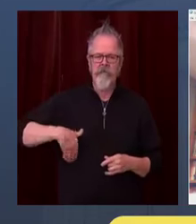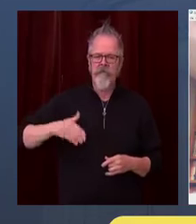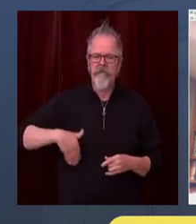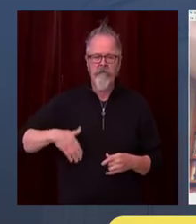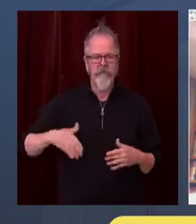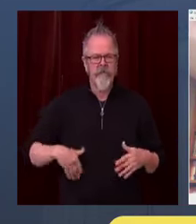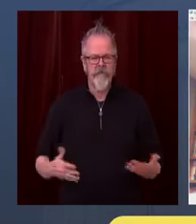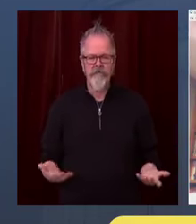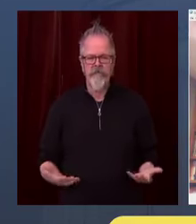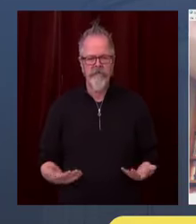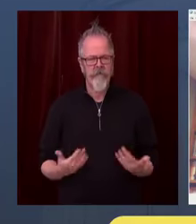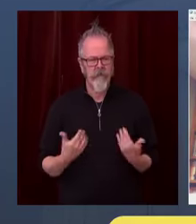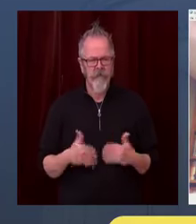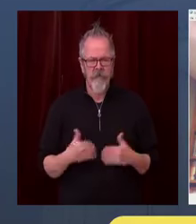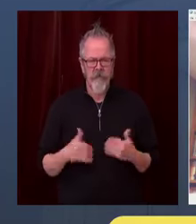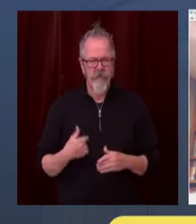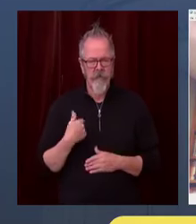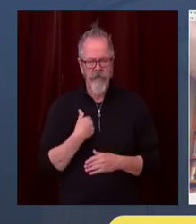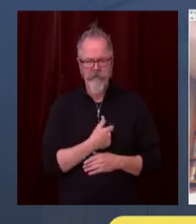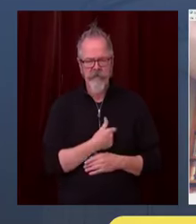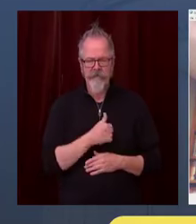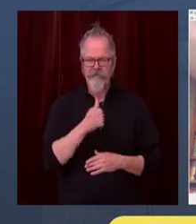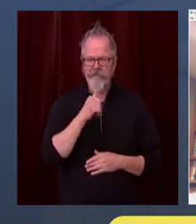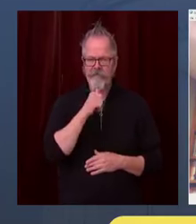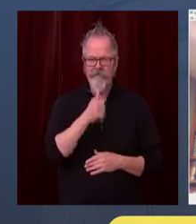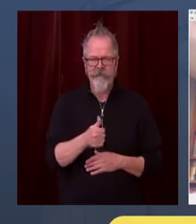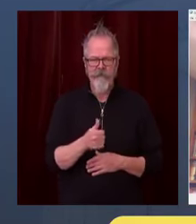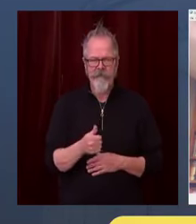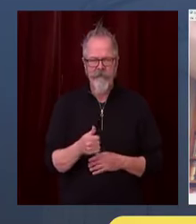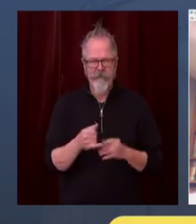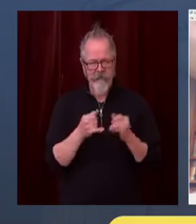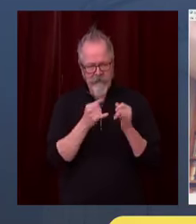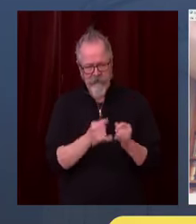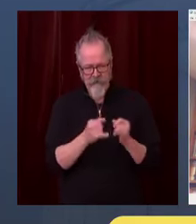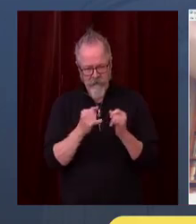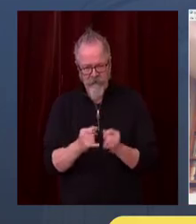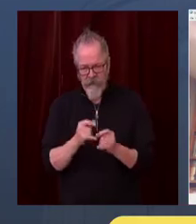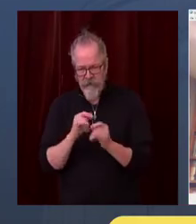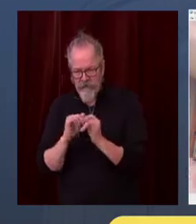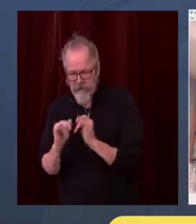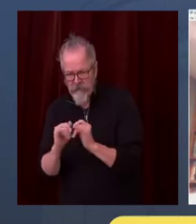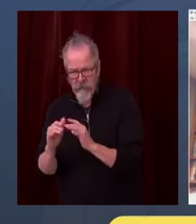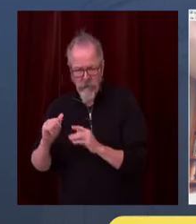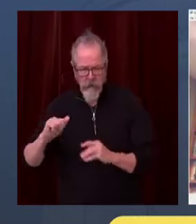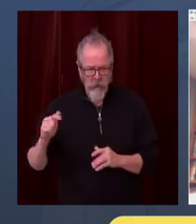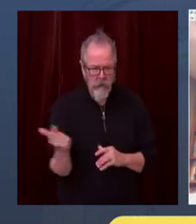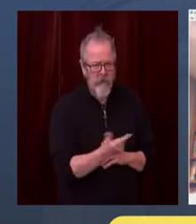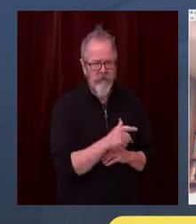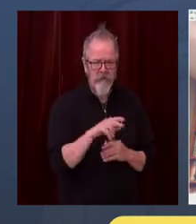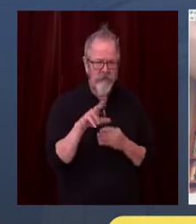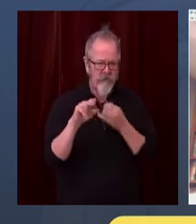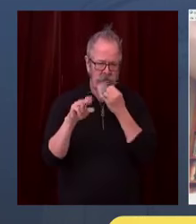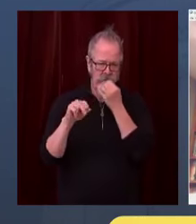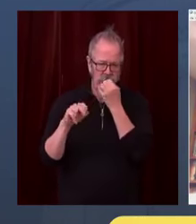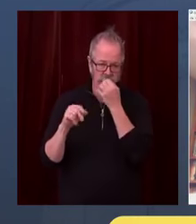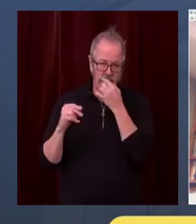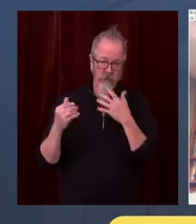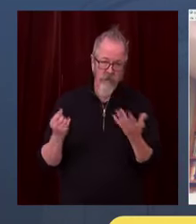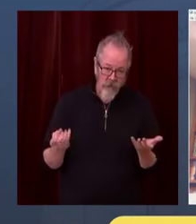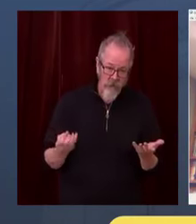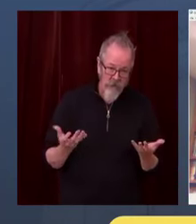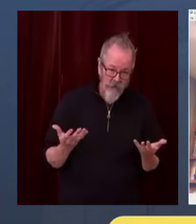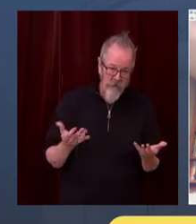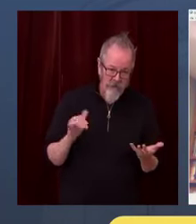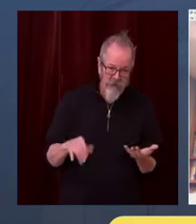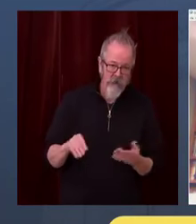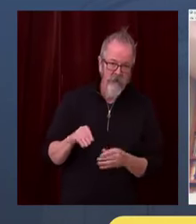way to sort of understand that piece of the situation. And then additionally, if there's a patron who is